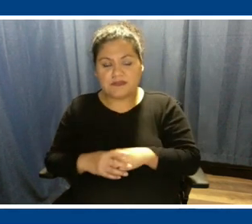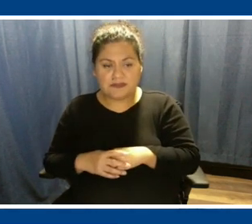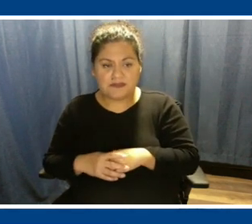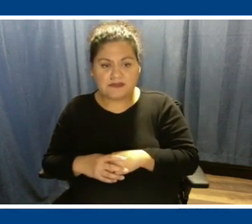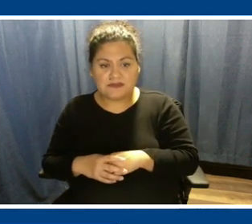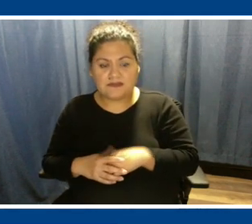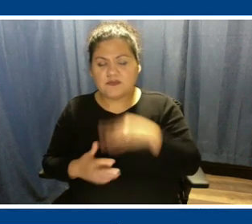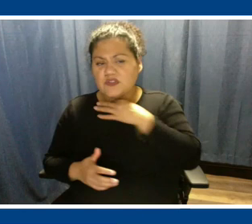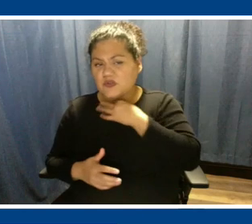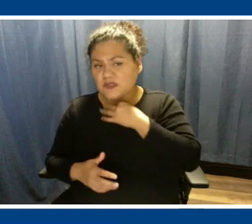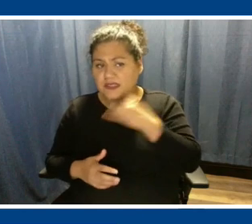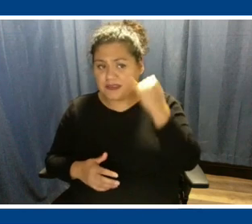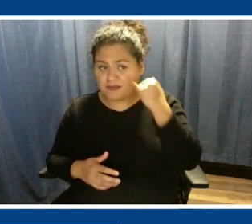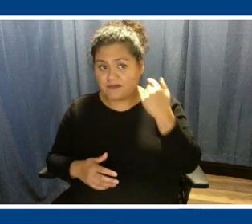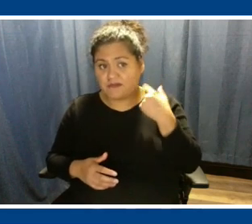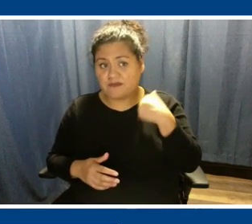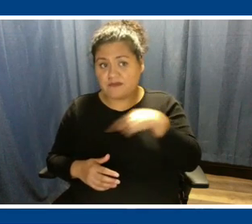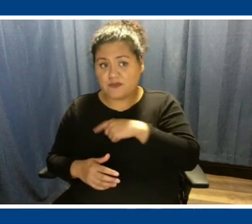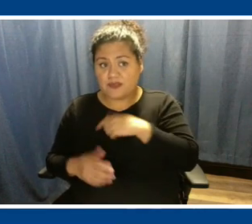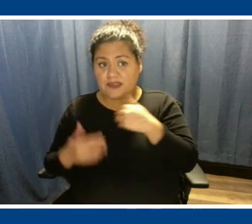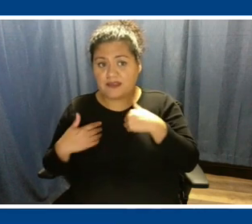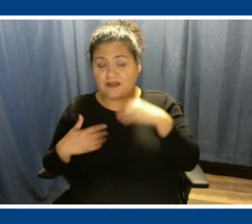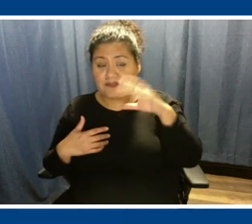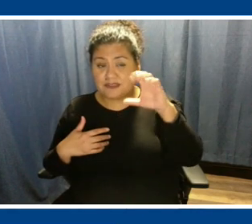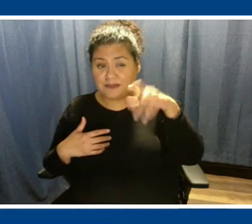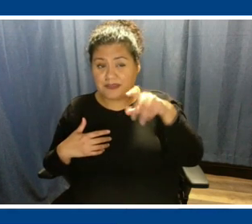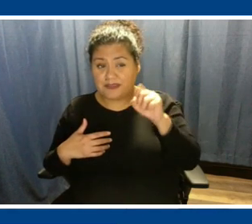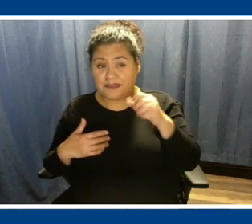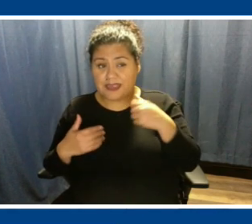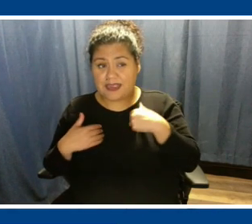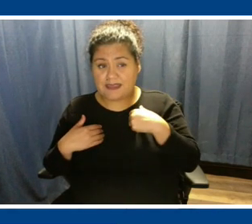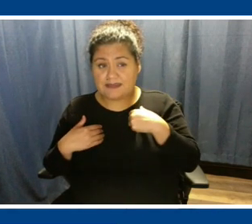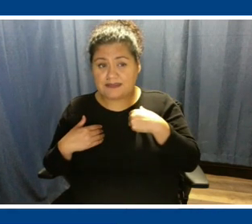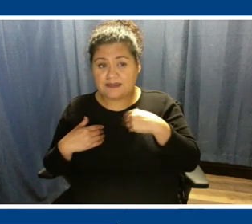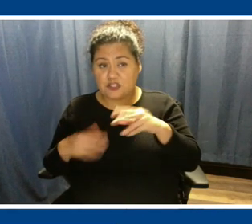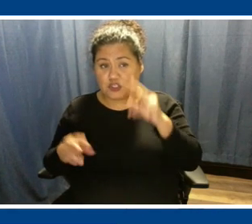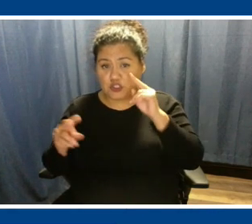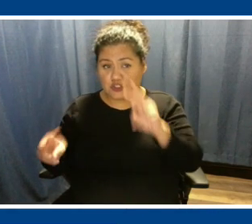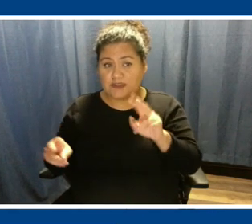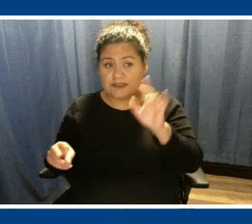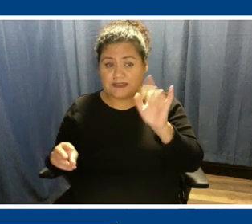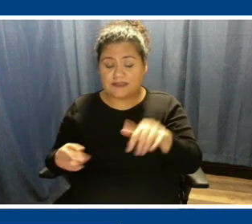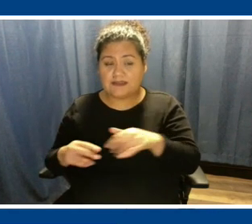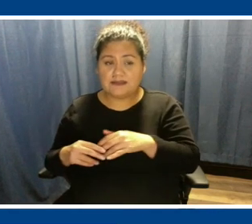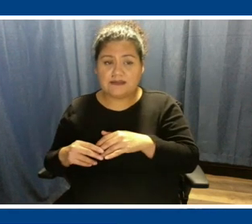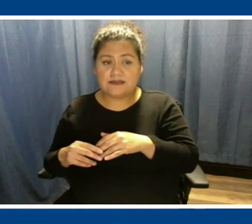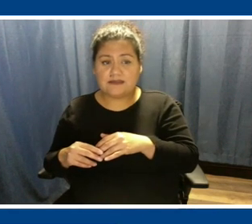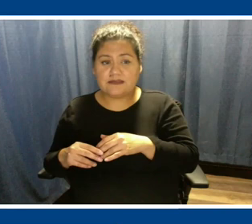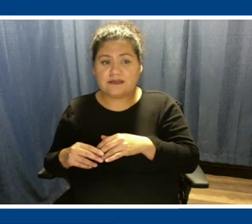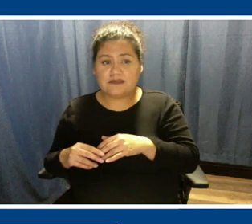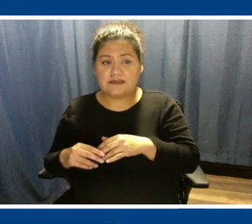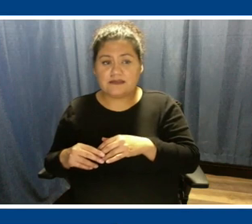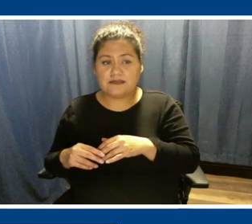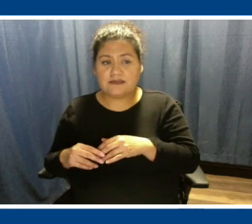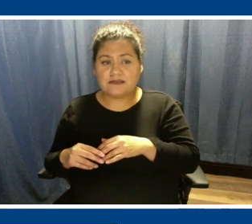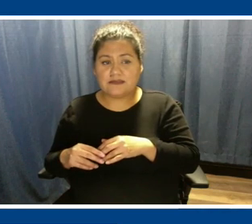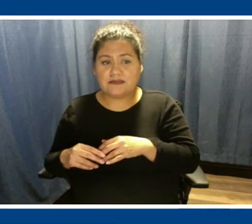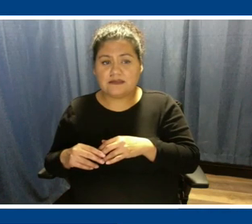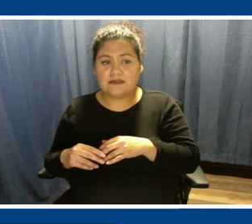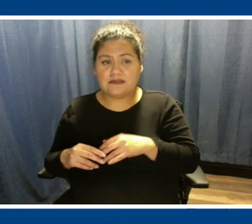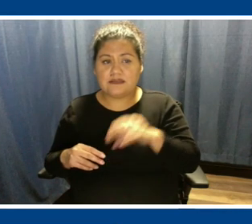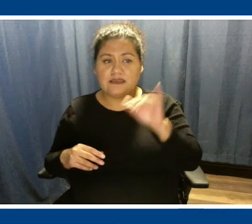we have, CPS has actually looked into this cold iron flow